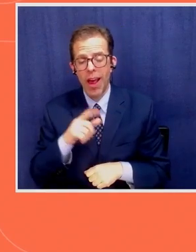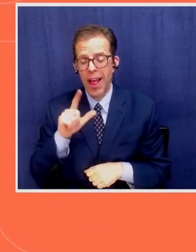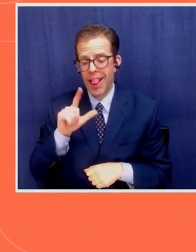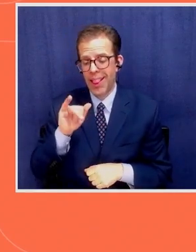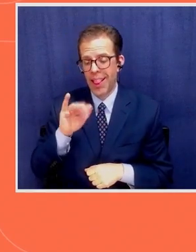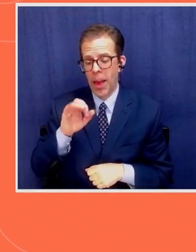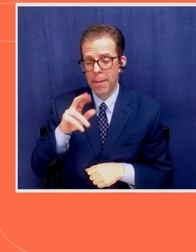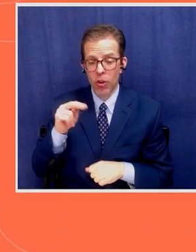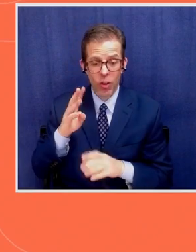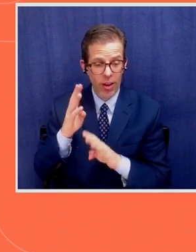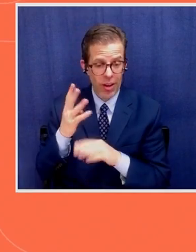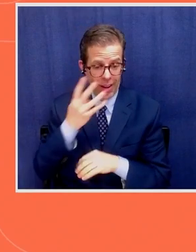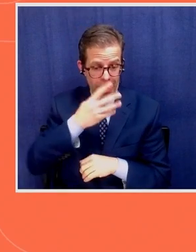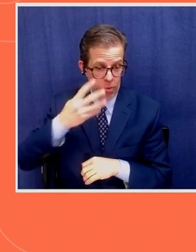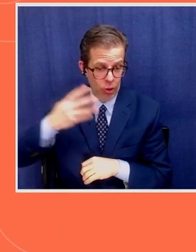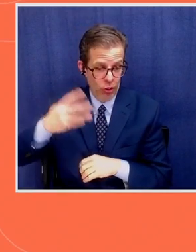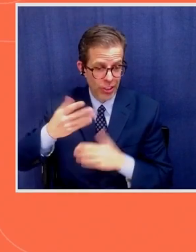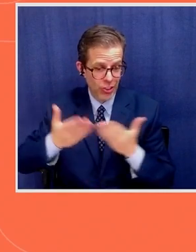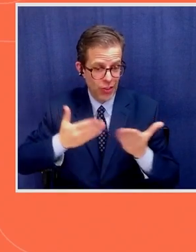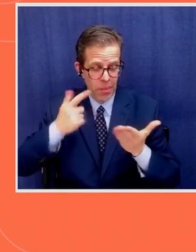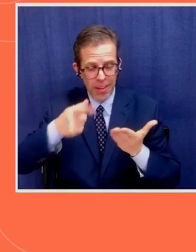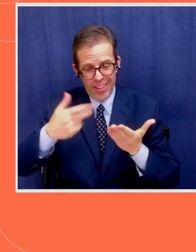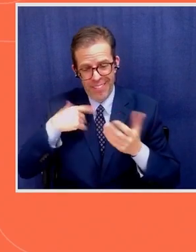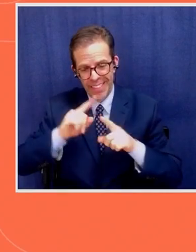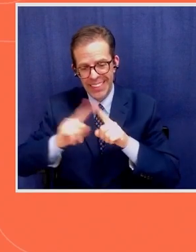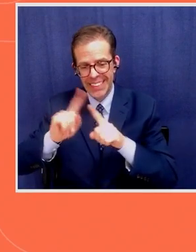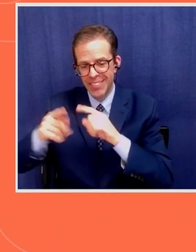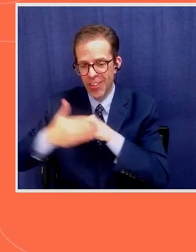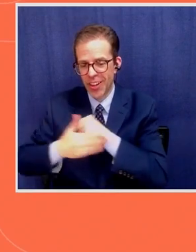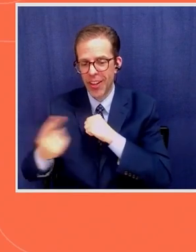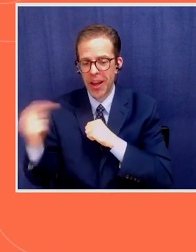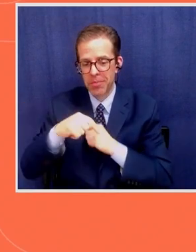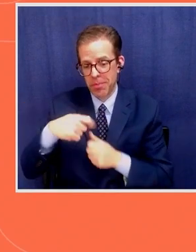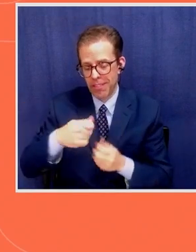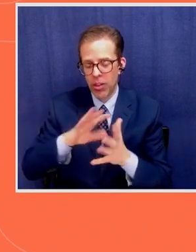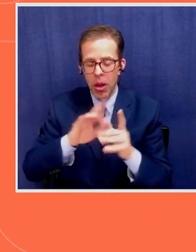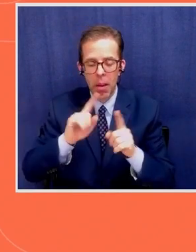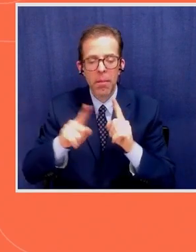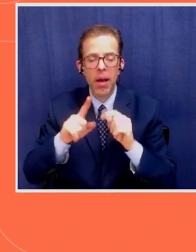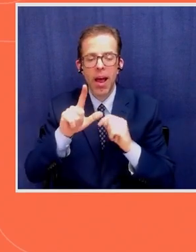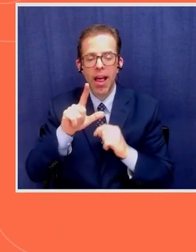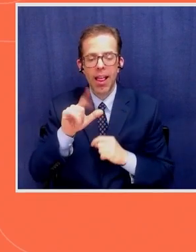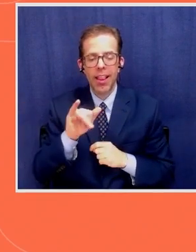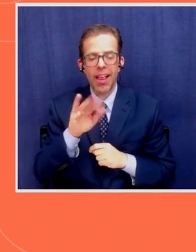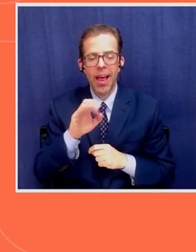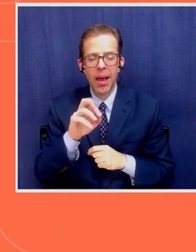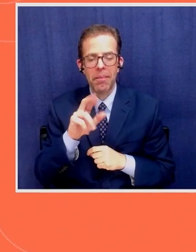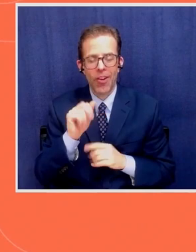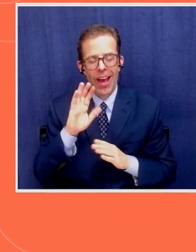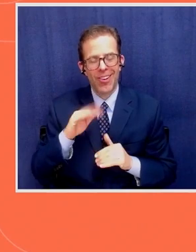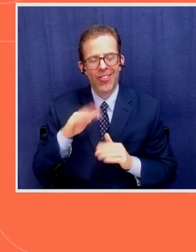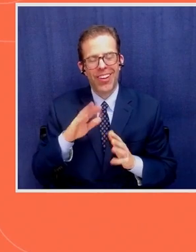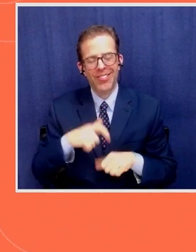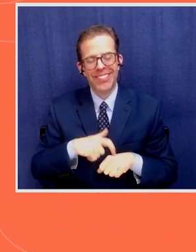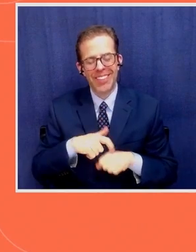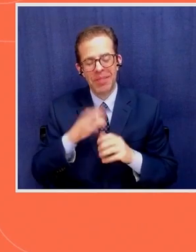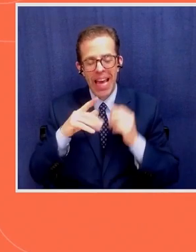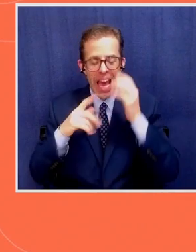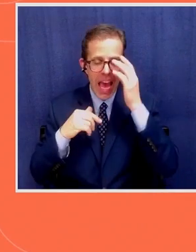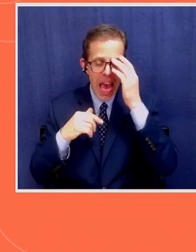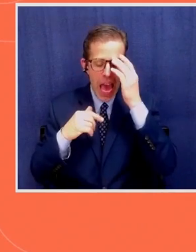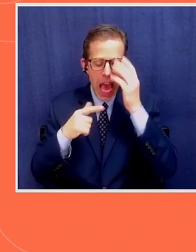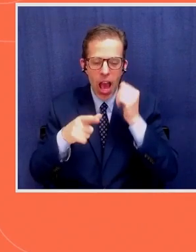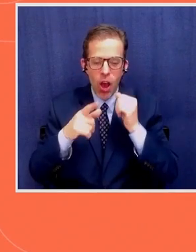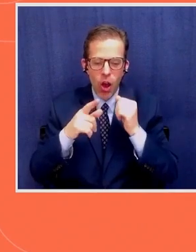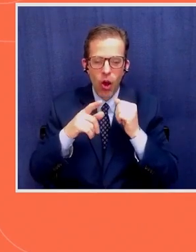I mean, because different nationalities. So it's a whole range of different things. But Liberia got, you know, Liberia was able to generate